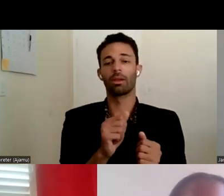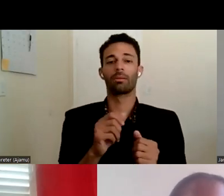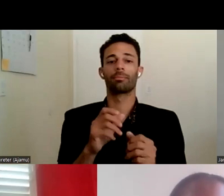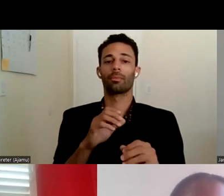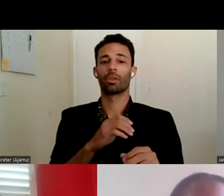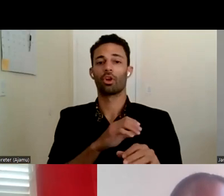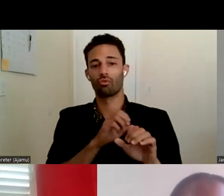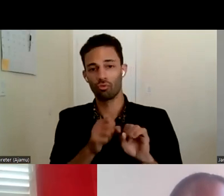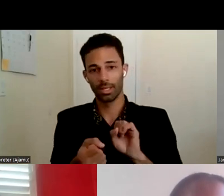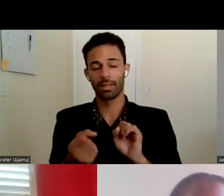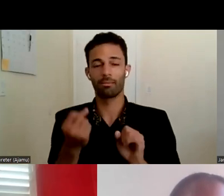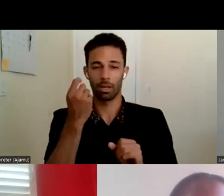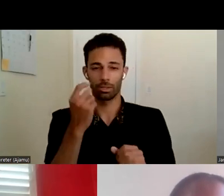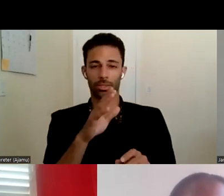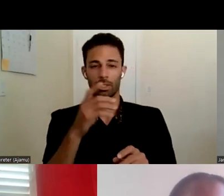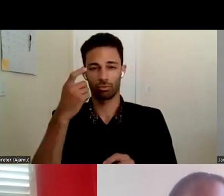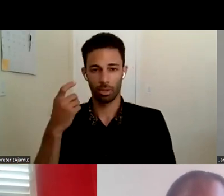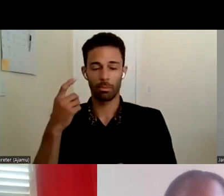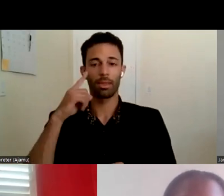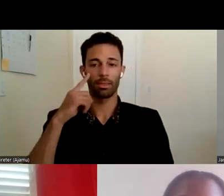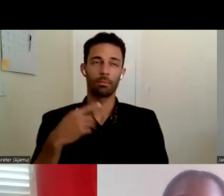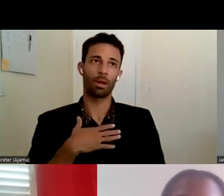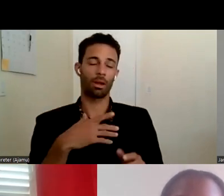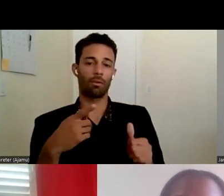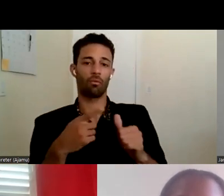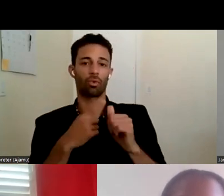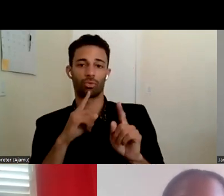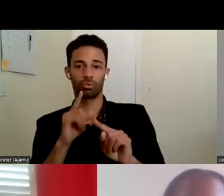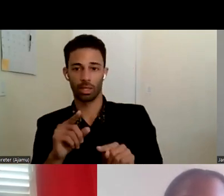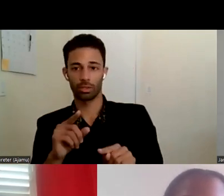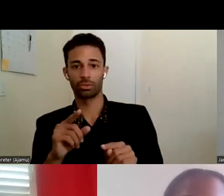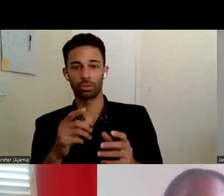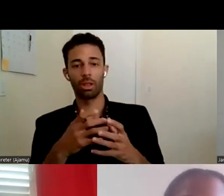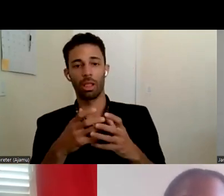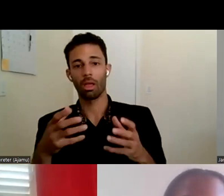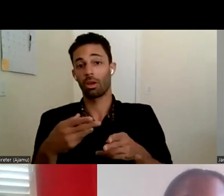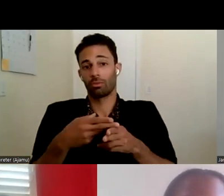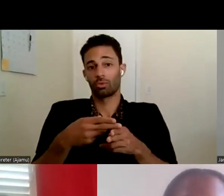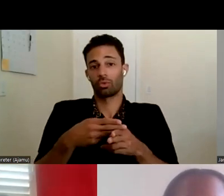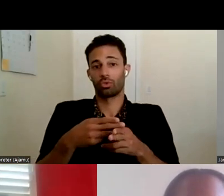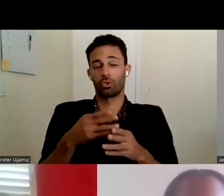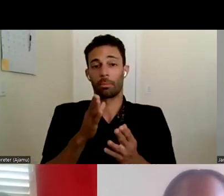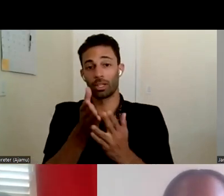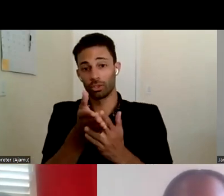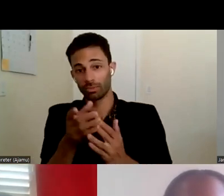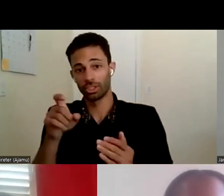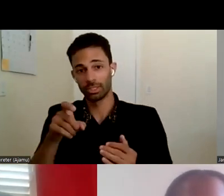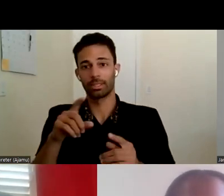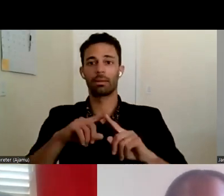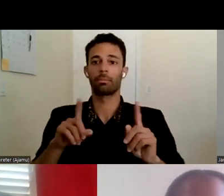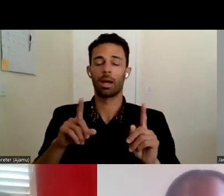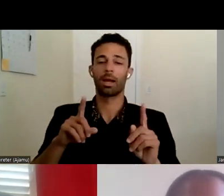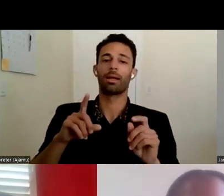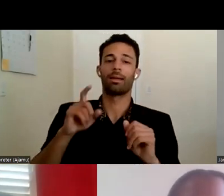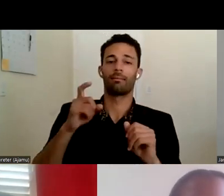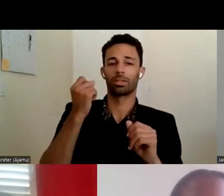understanding the trauma. Like I think my first reaction, while there are a lot of short-term interventions that are going to be needed, is kind of trying to understand